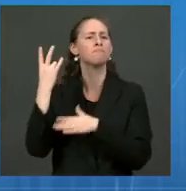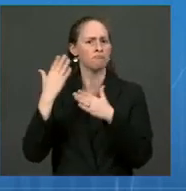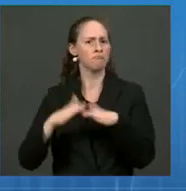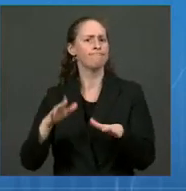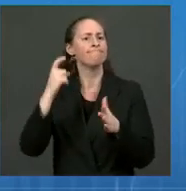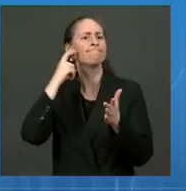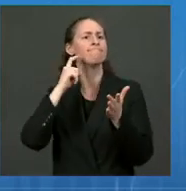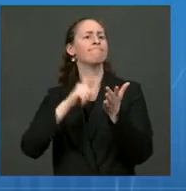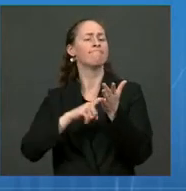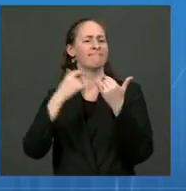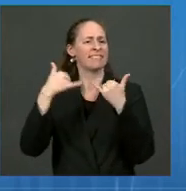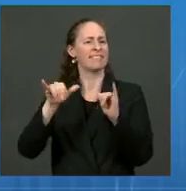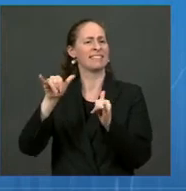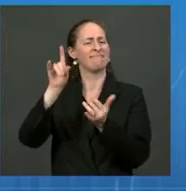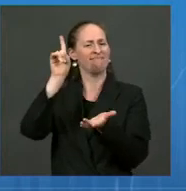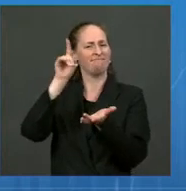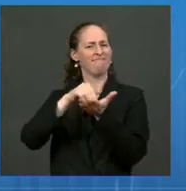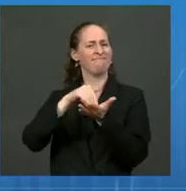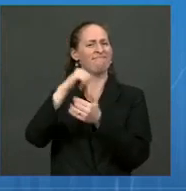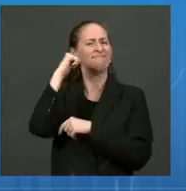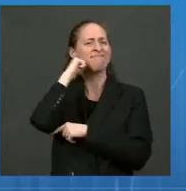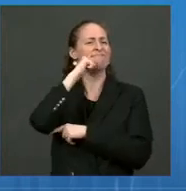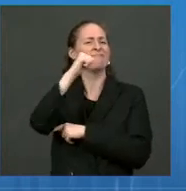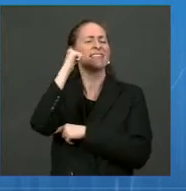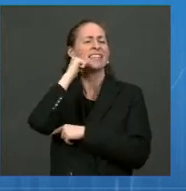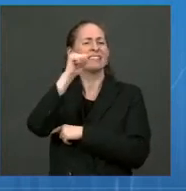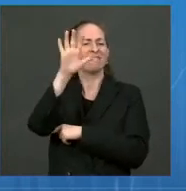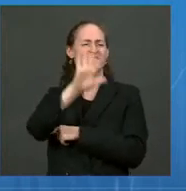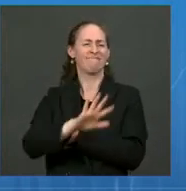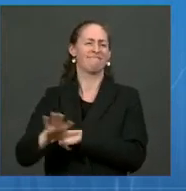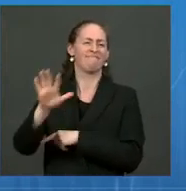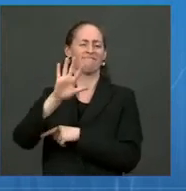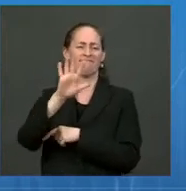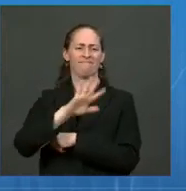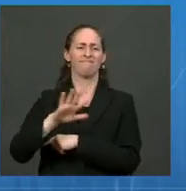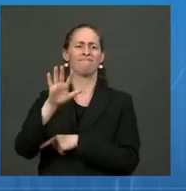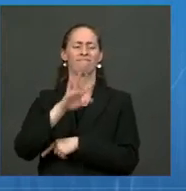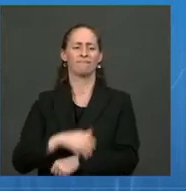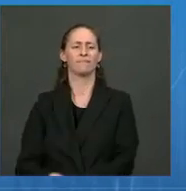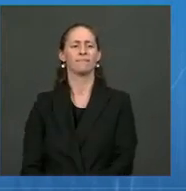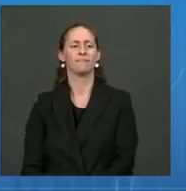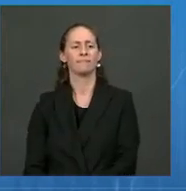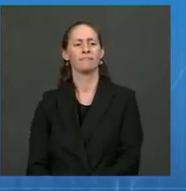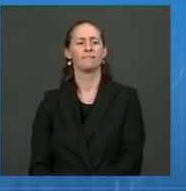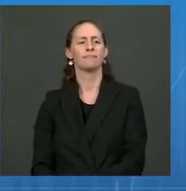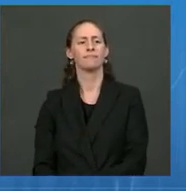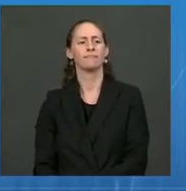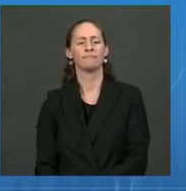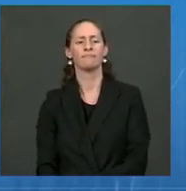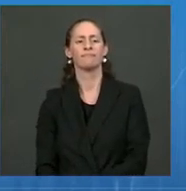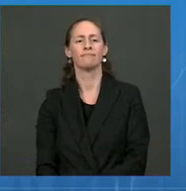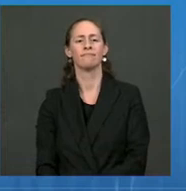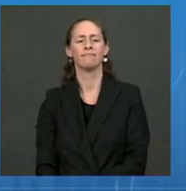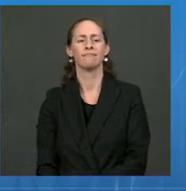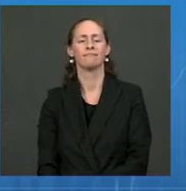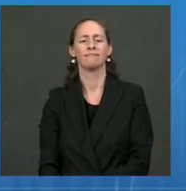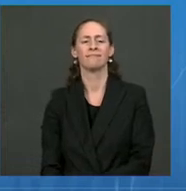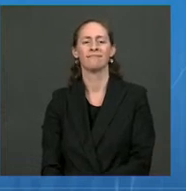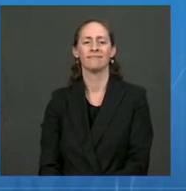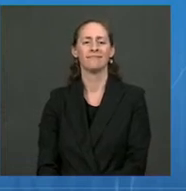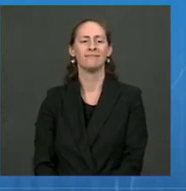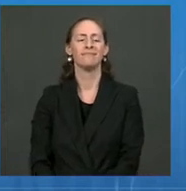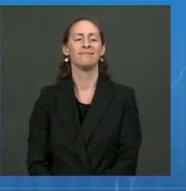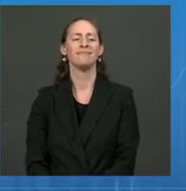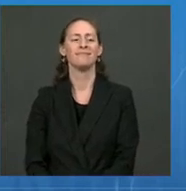,000 per day, with an average of 1,100 reported yesterday. Understanding where we are in the current state of the